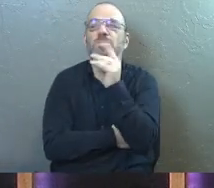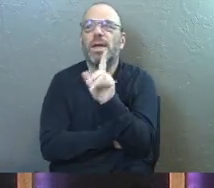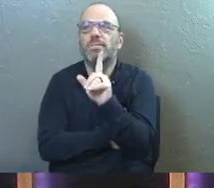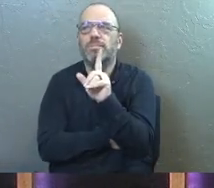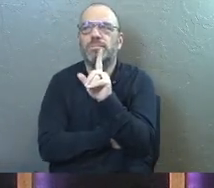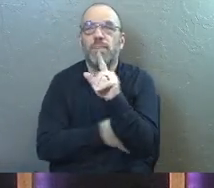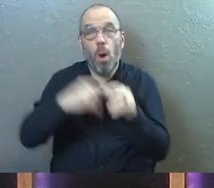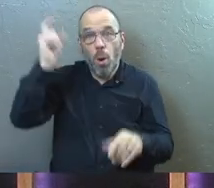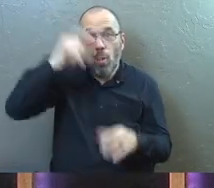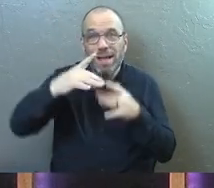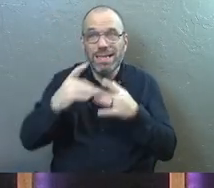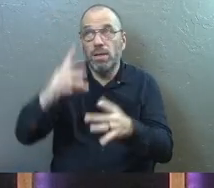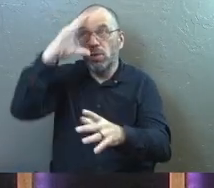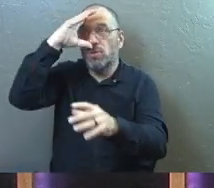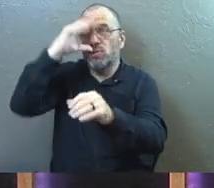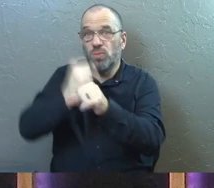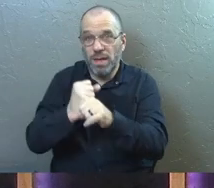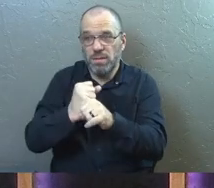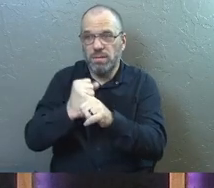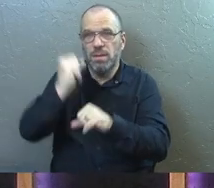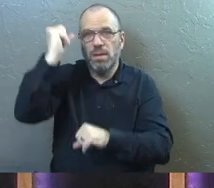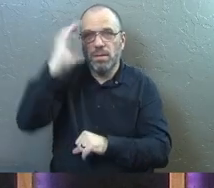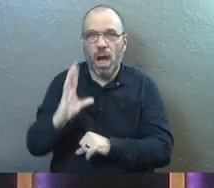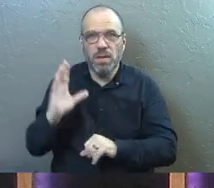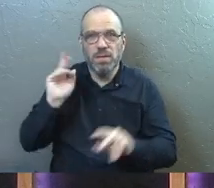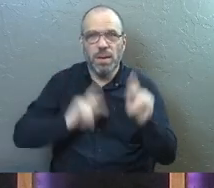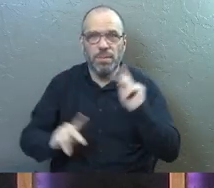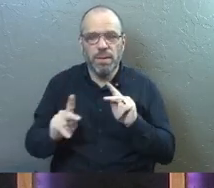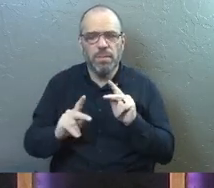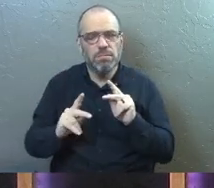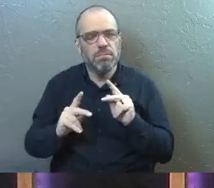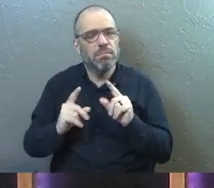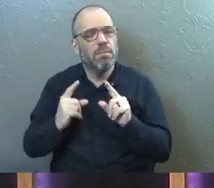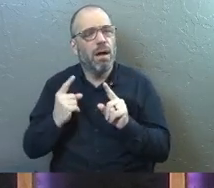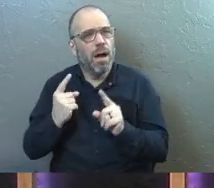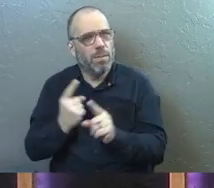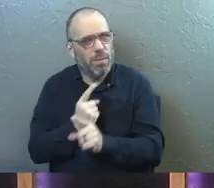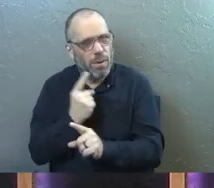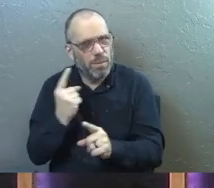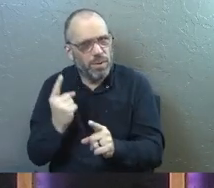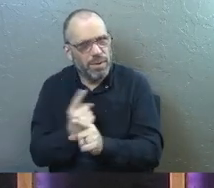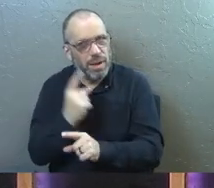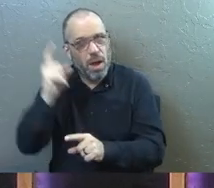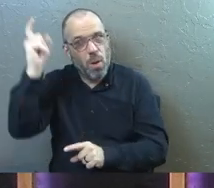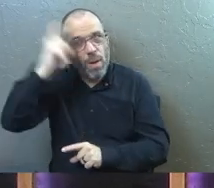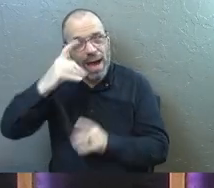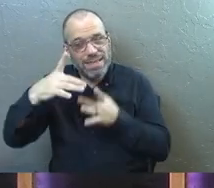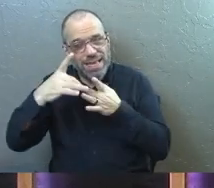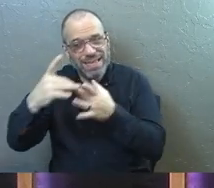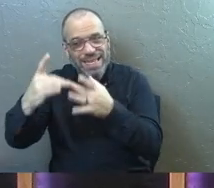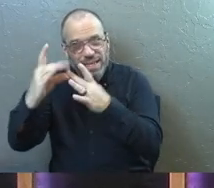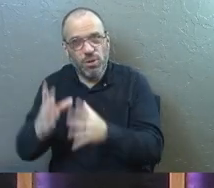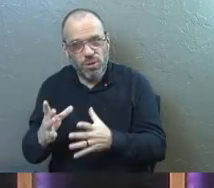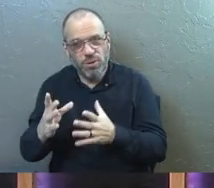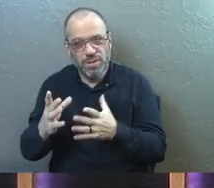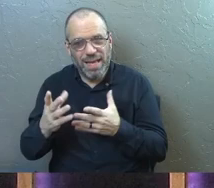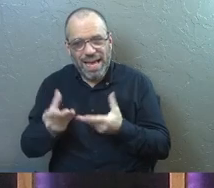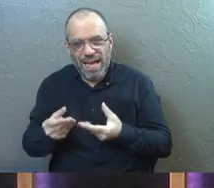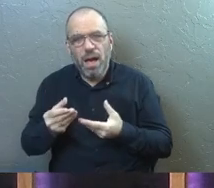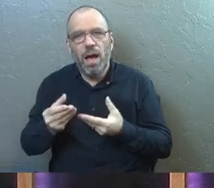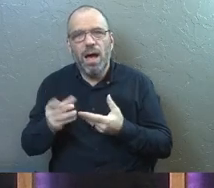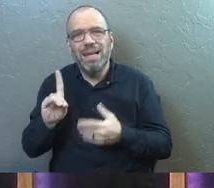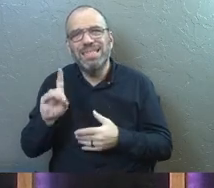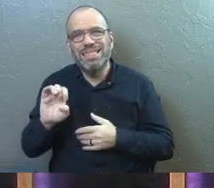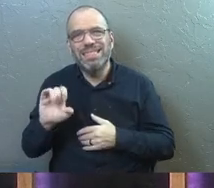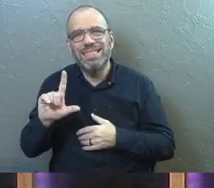leaders, trust God's people appropriately. Wise leaders delegate to